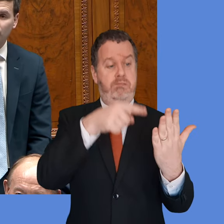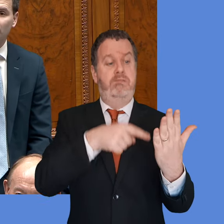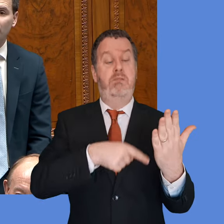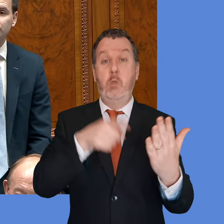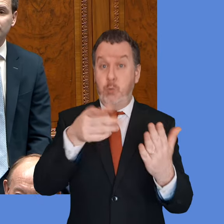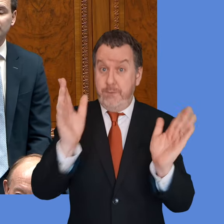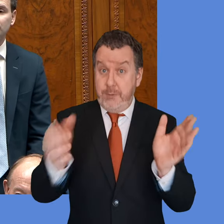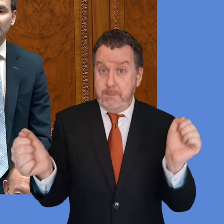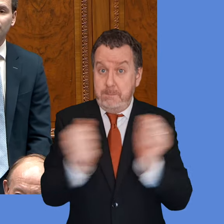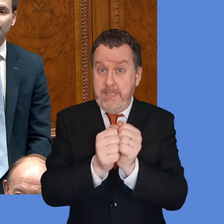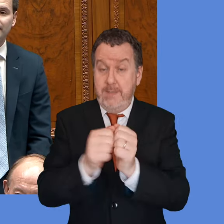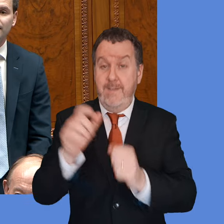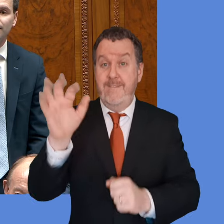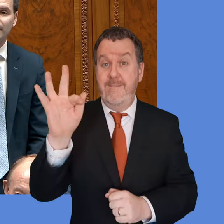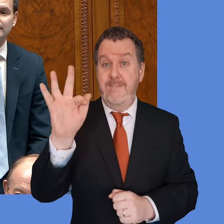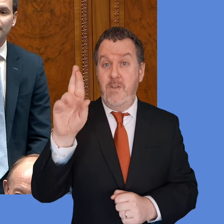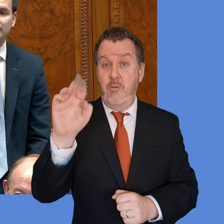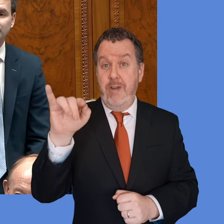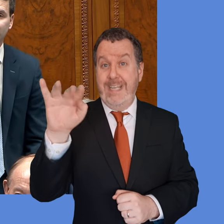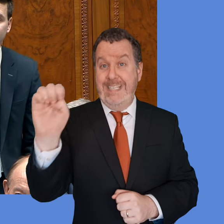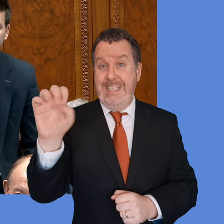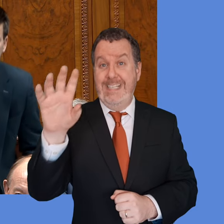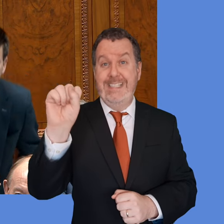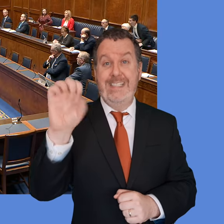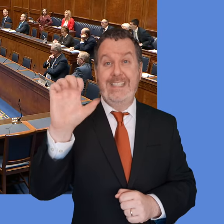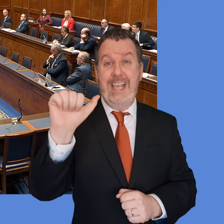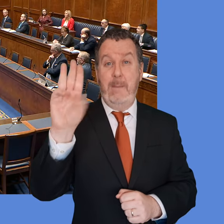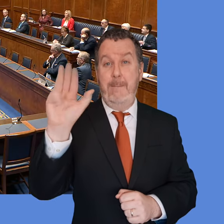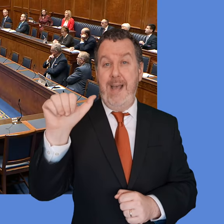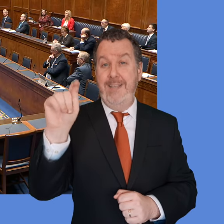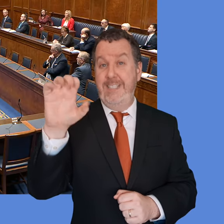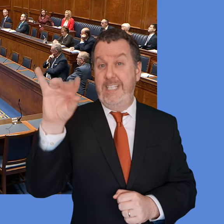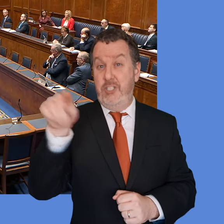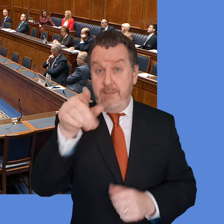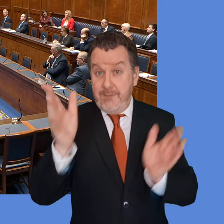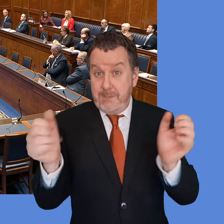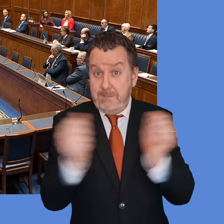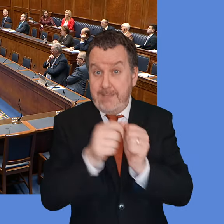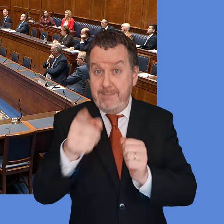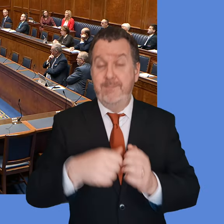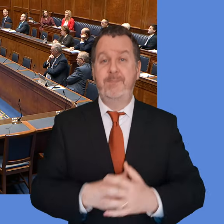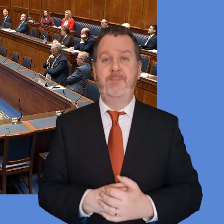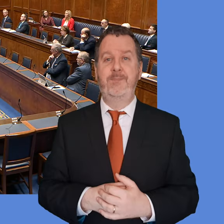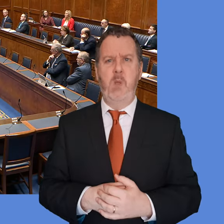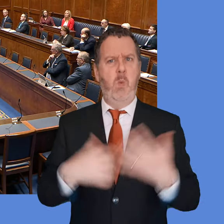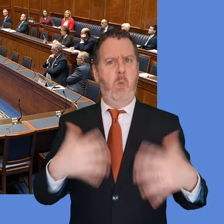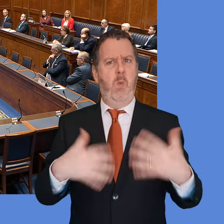inform the House did she ever meet Freddie Scappaticci? First Minister. God bless us and save us.